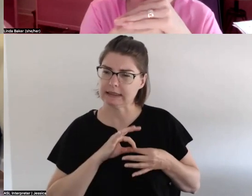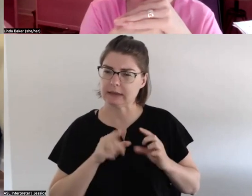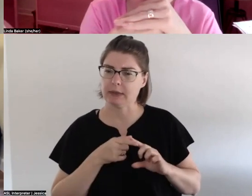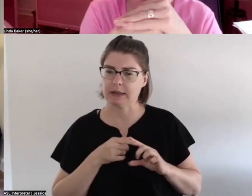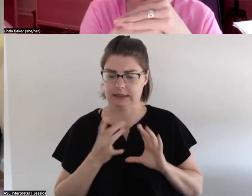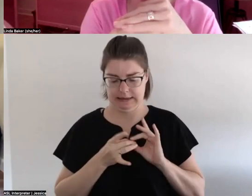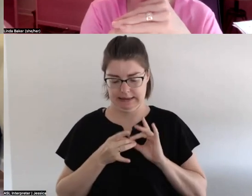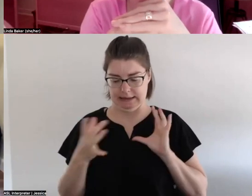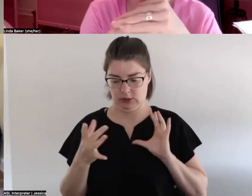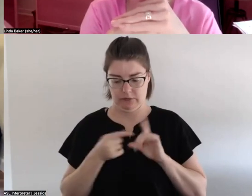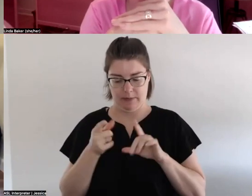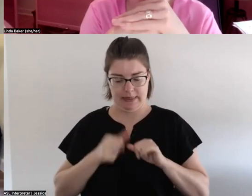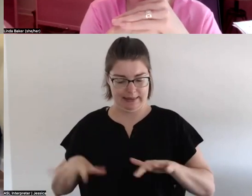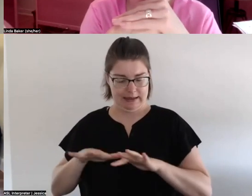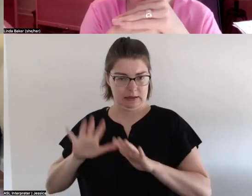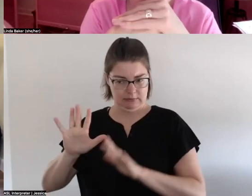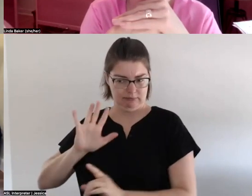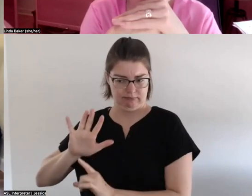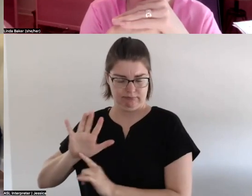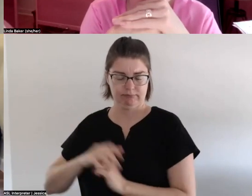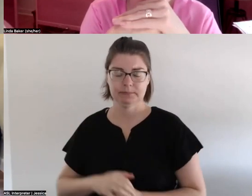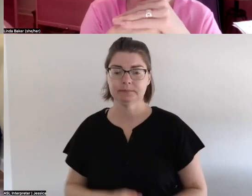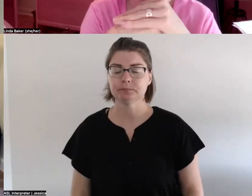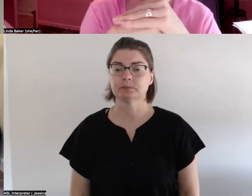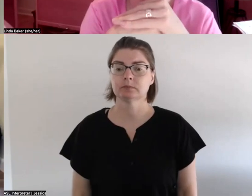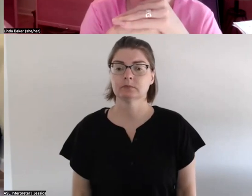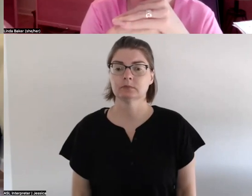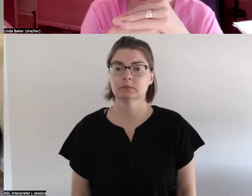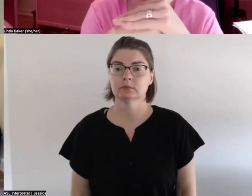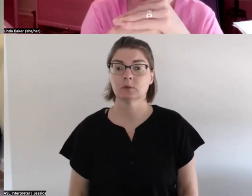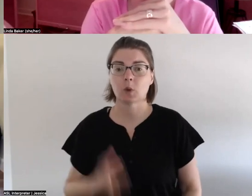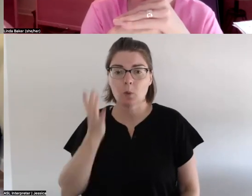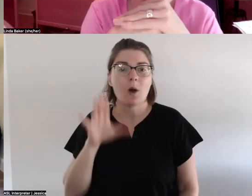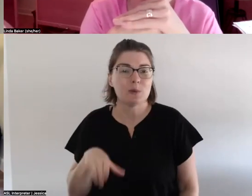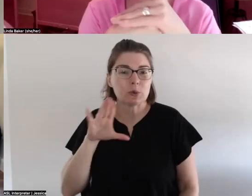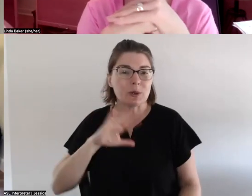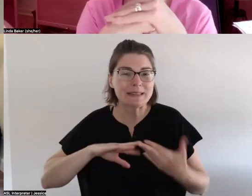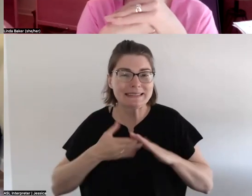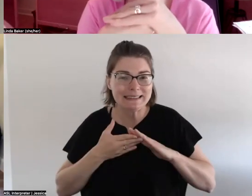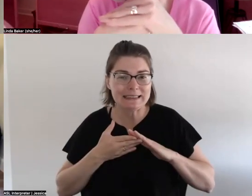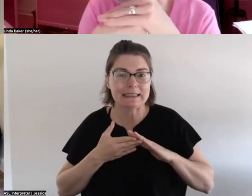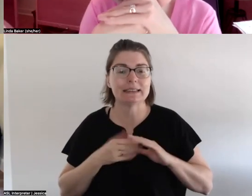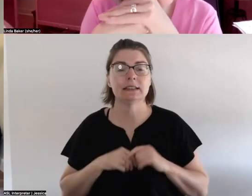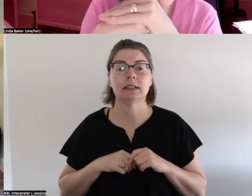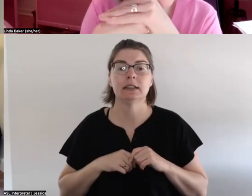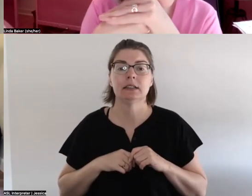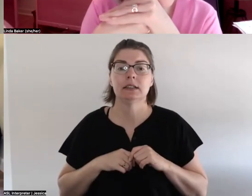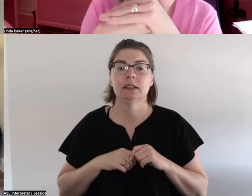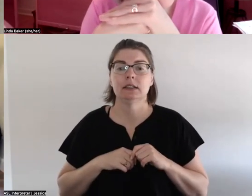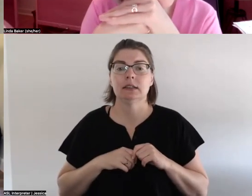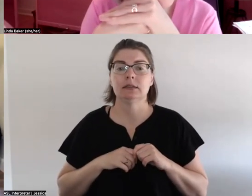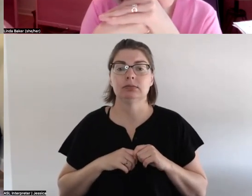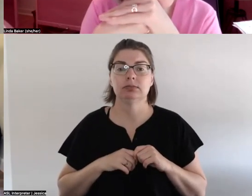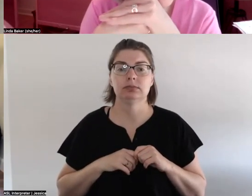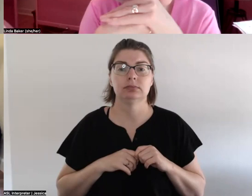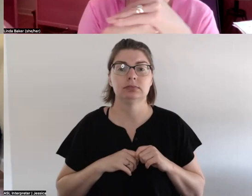disconnection from land um because you've been raised in the city it's uh i